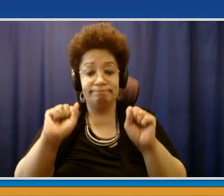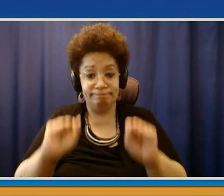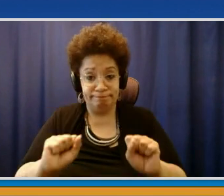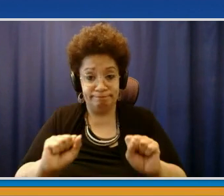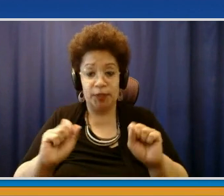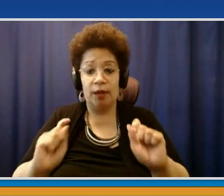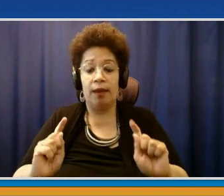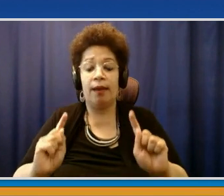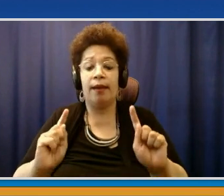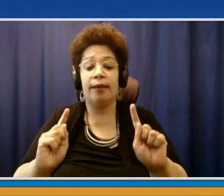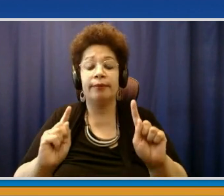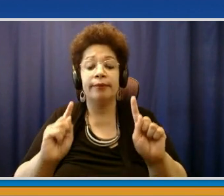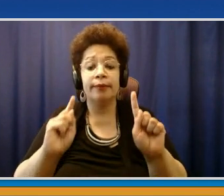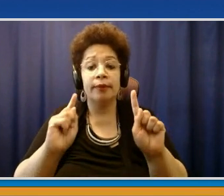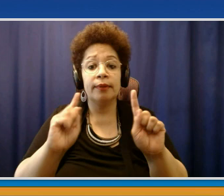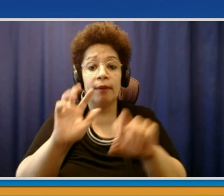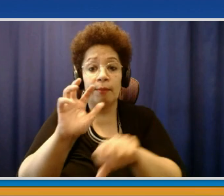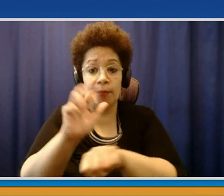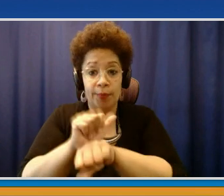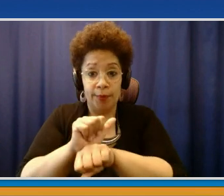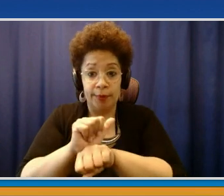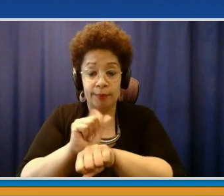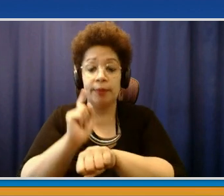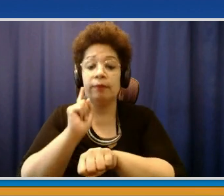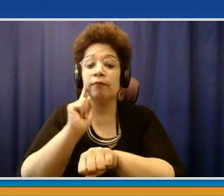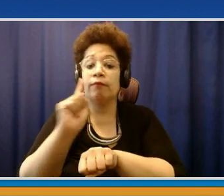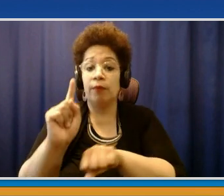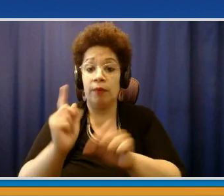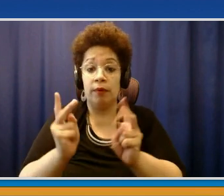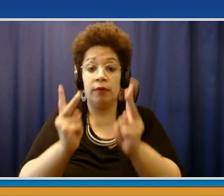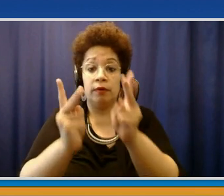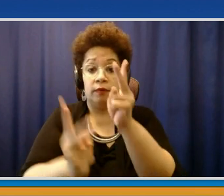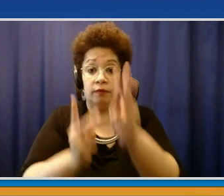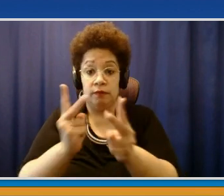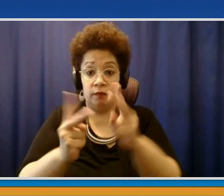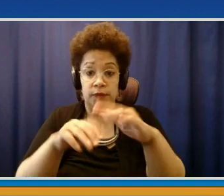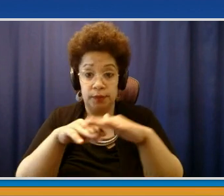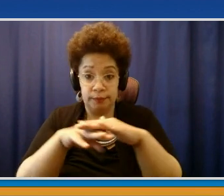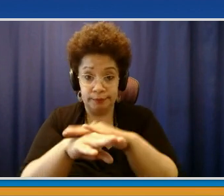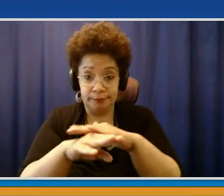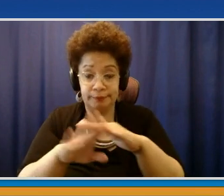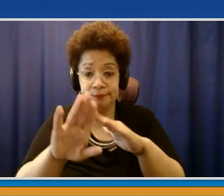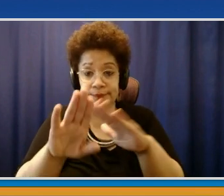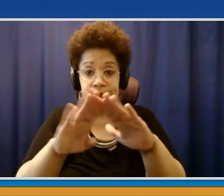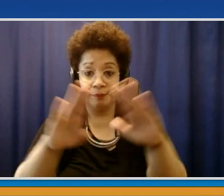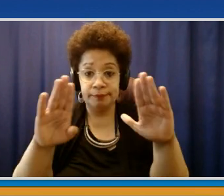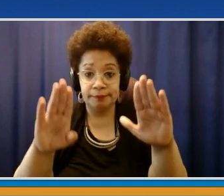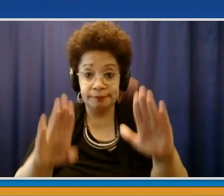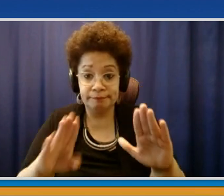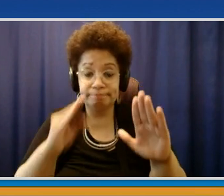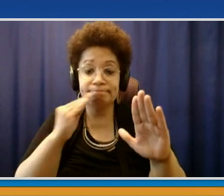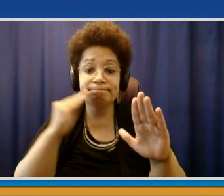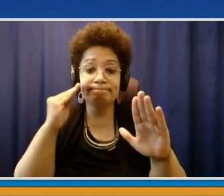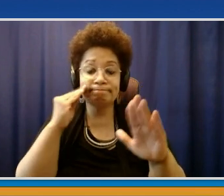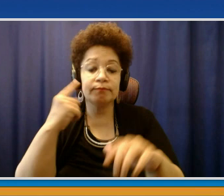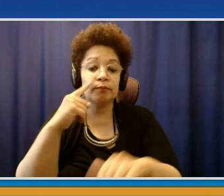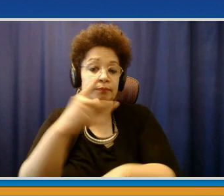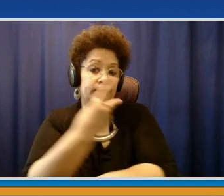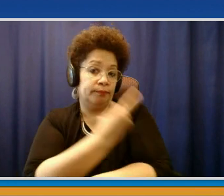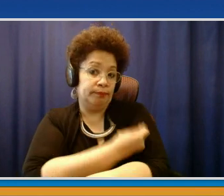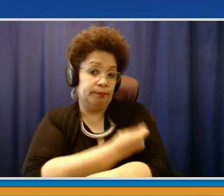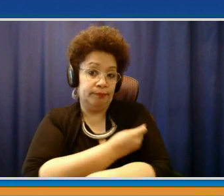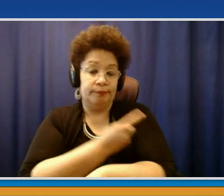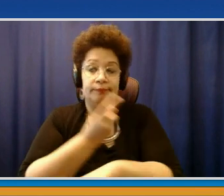homebound. And the Department of Senior Programs and Services has worked together with the local municipalities, with North Salem and every municipality,